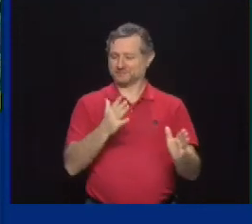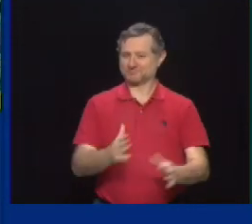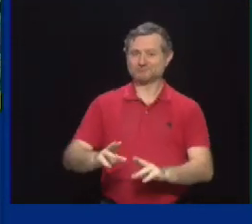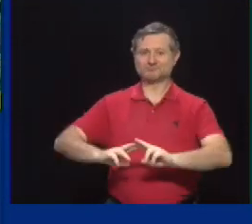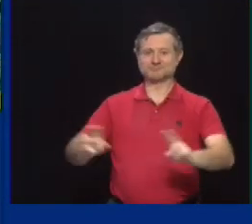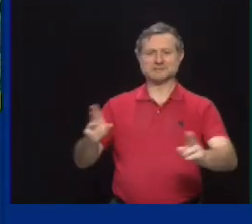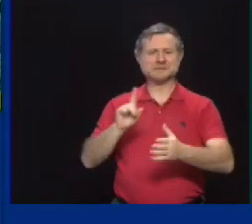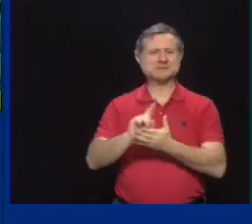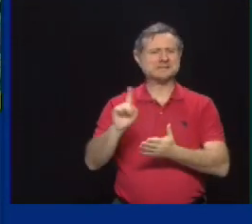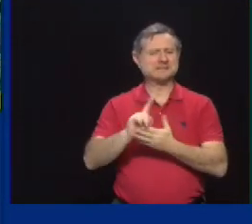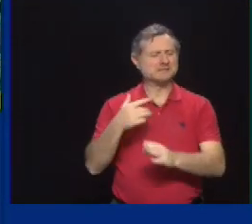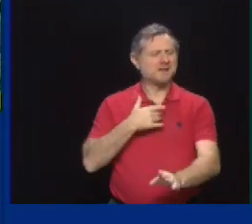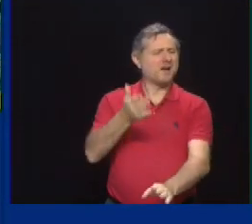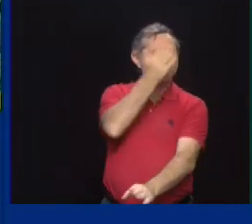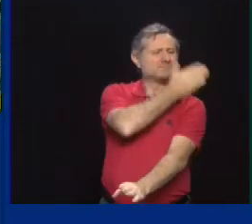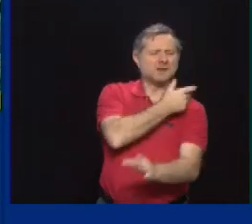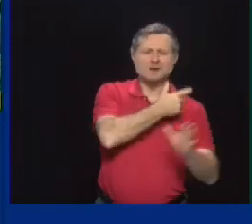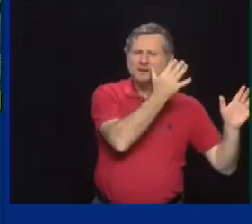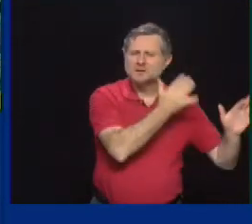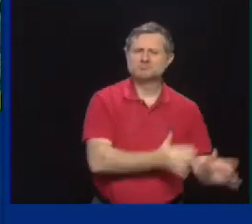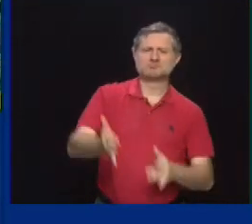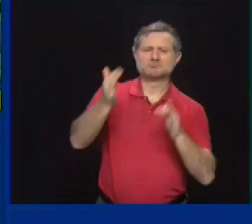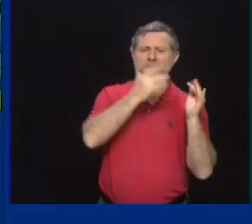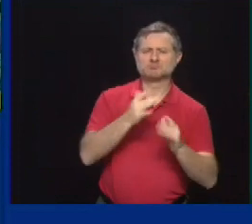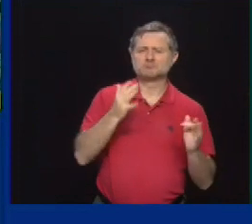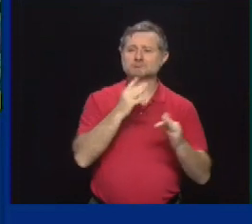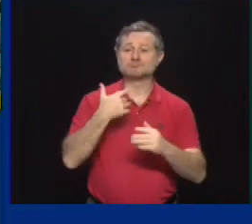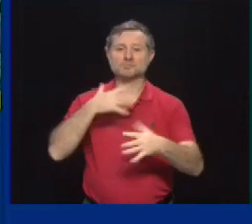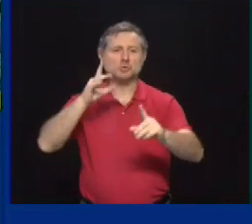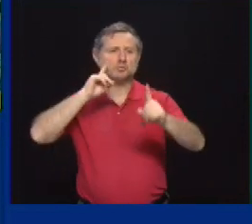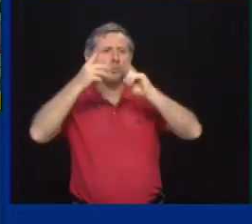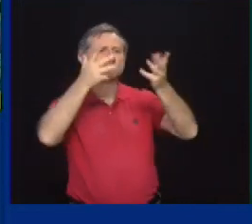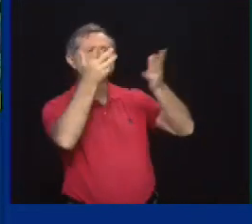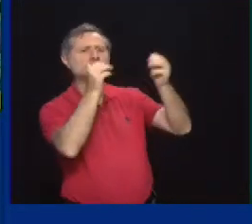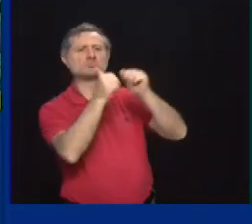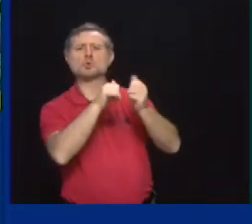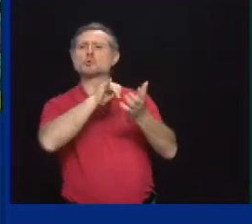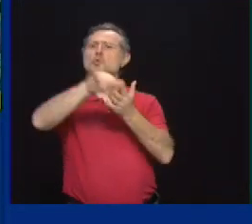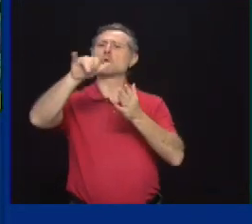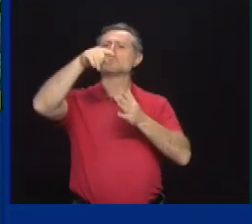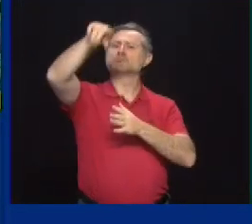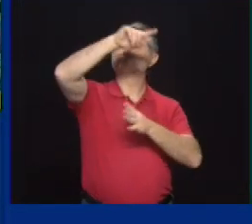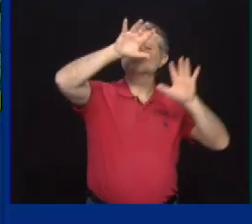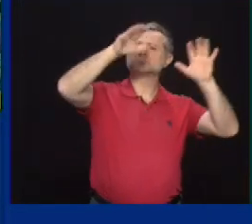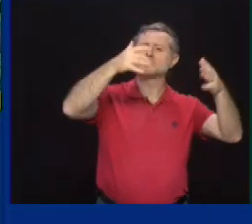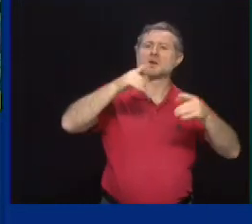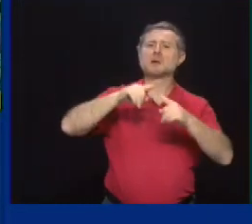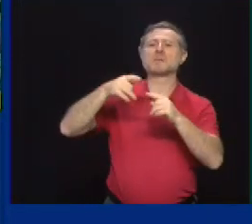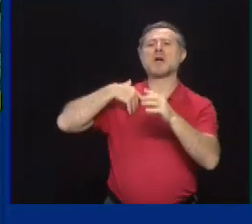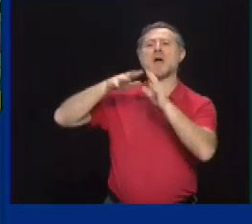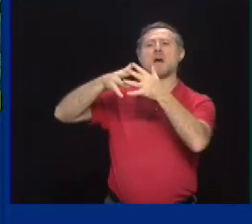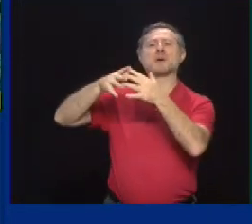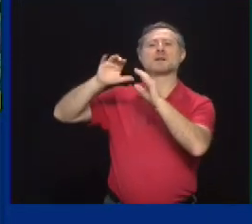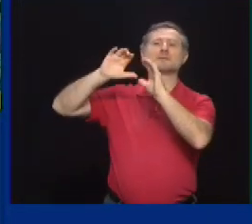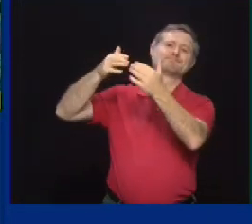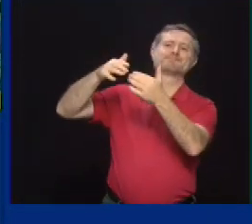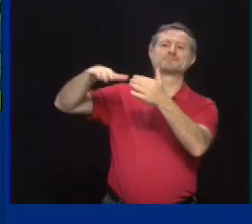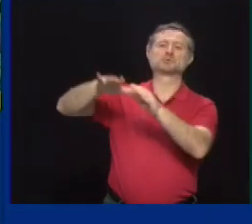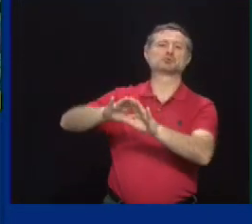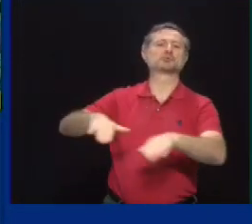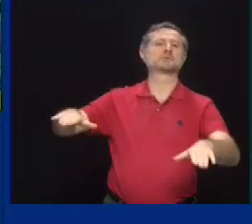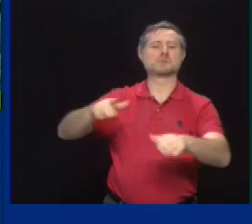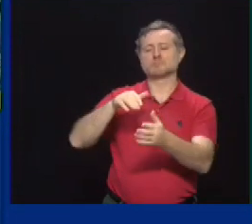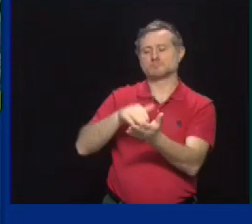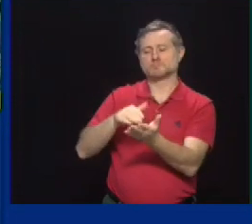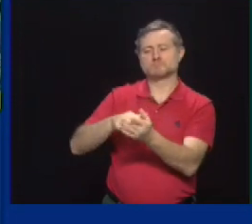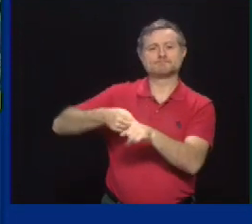I had spoke to the New York chapter of the American council, American Academy of Pediatrics to get all their pediatricians on board. We've been in regular communication